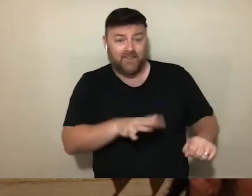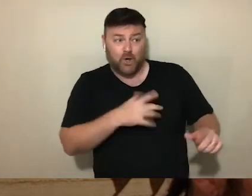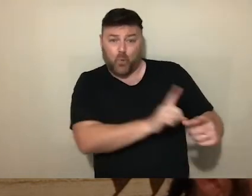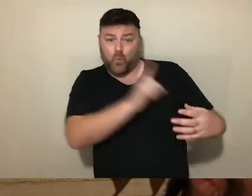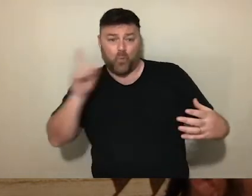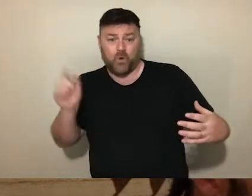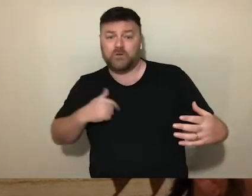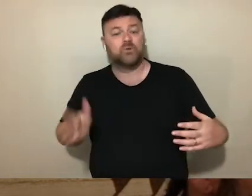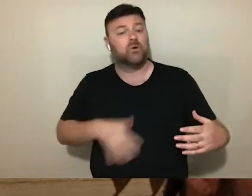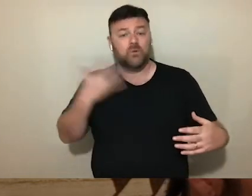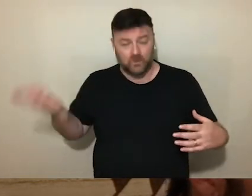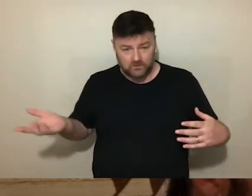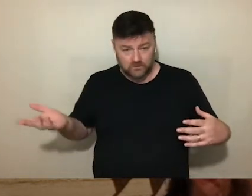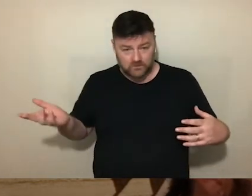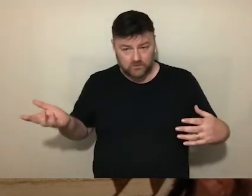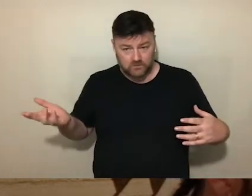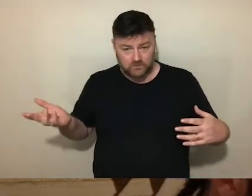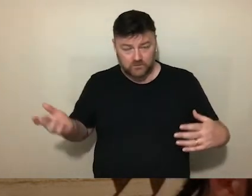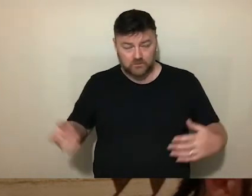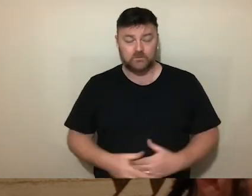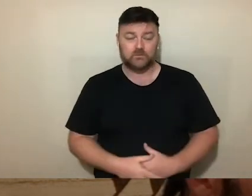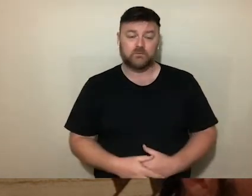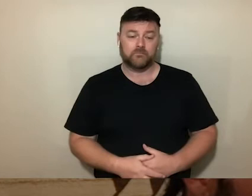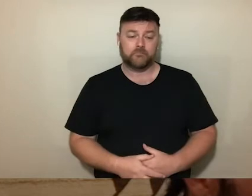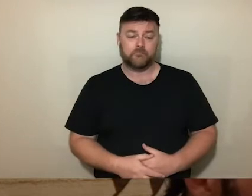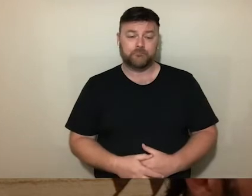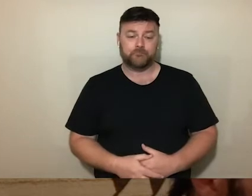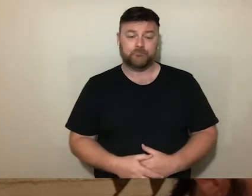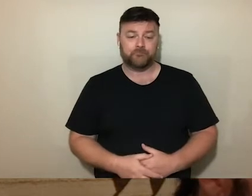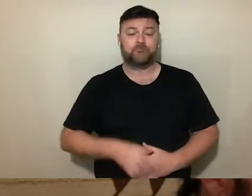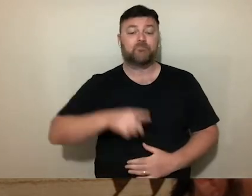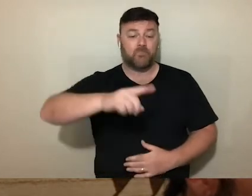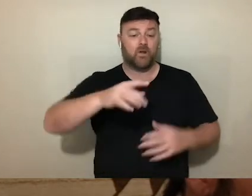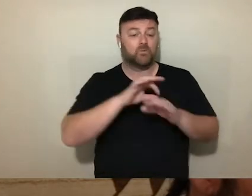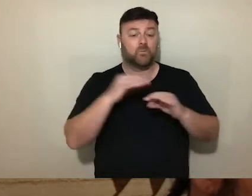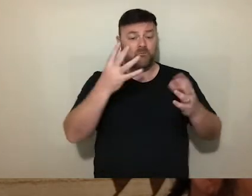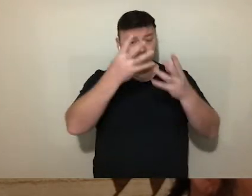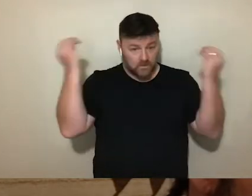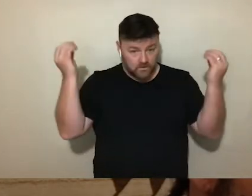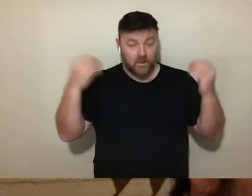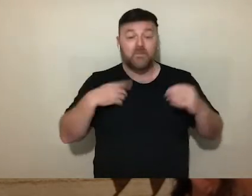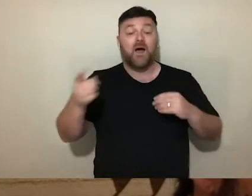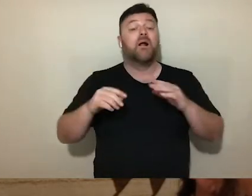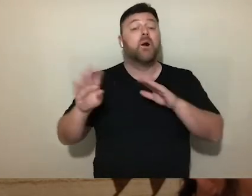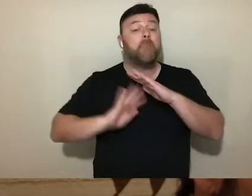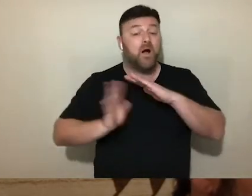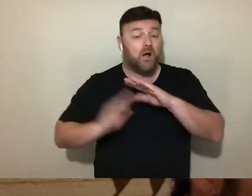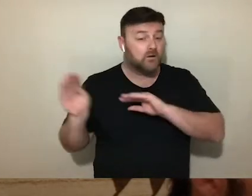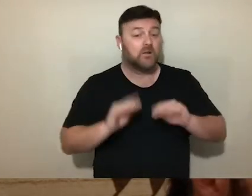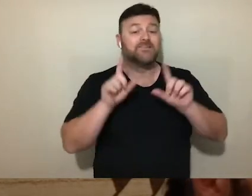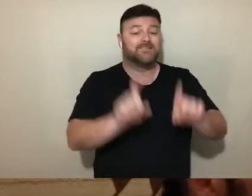order to minimize exposure to the camp's threats. It should not be forgotten that the time migrants spend in the island has a